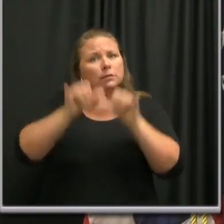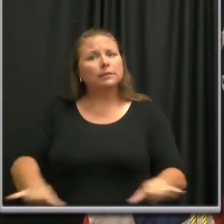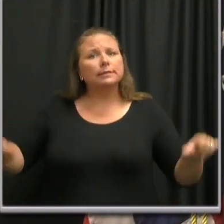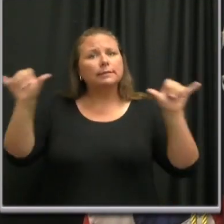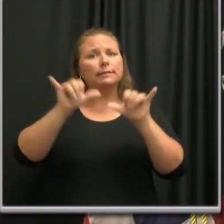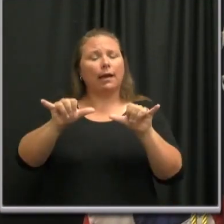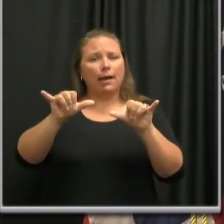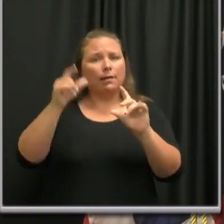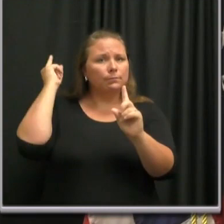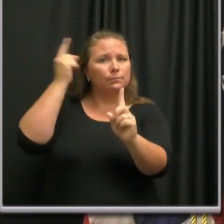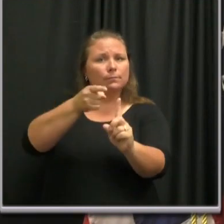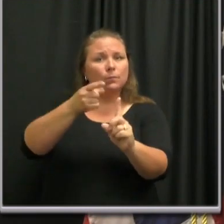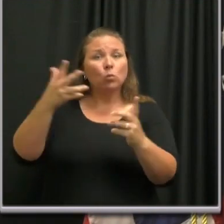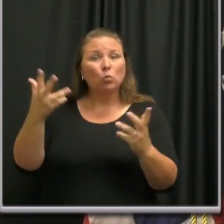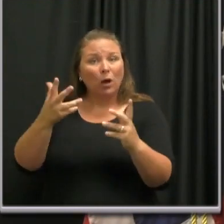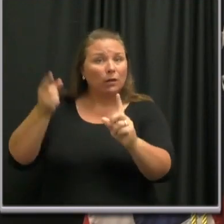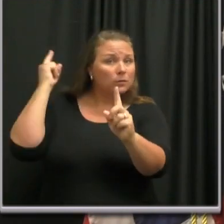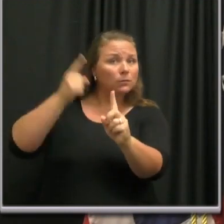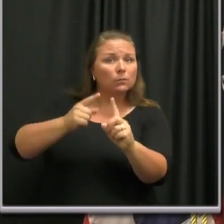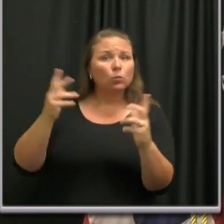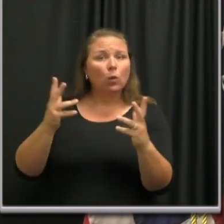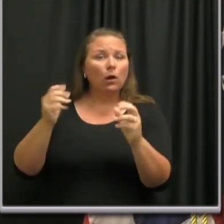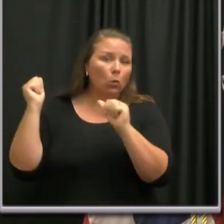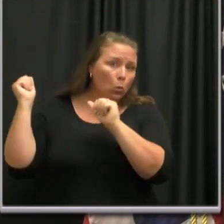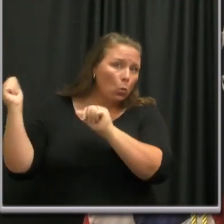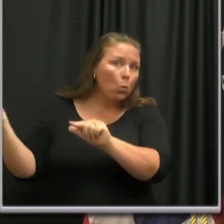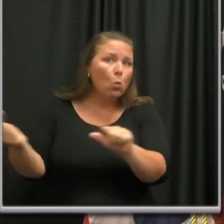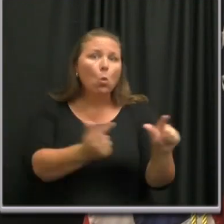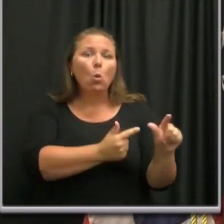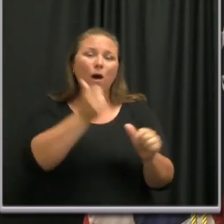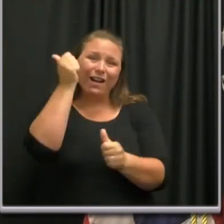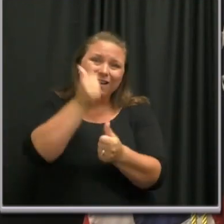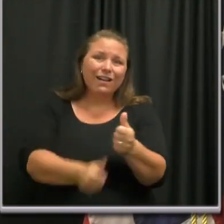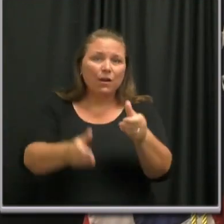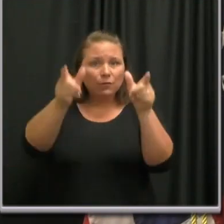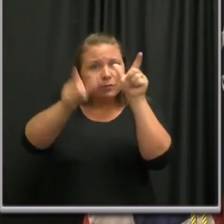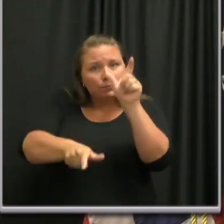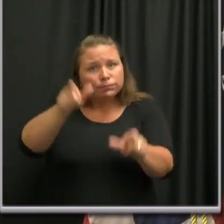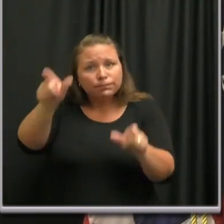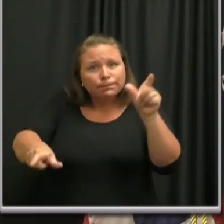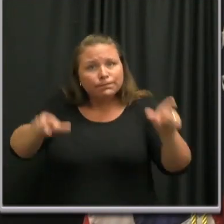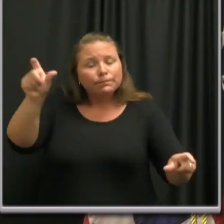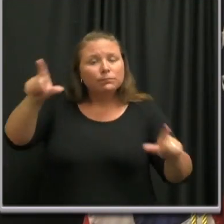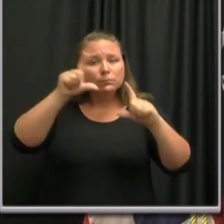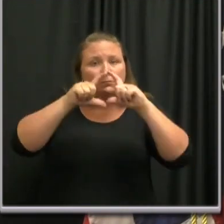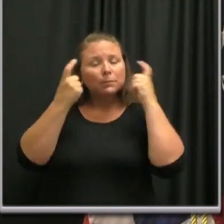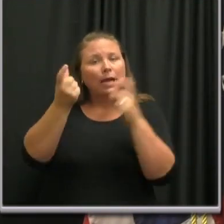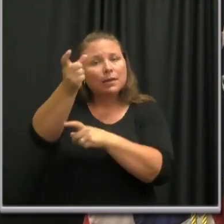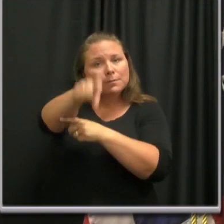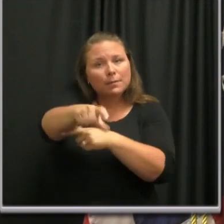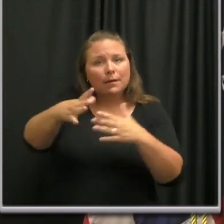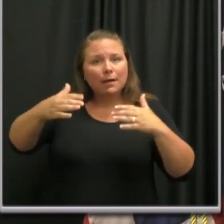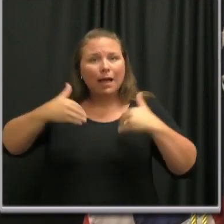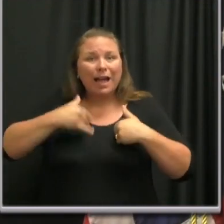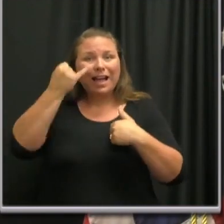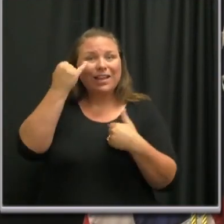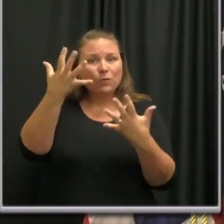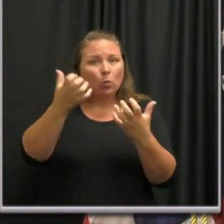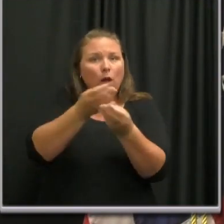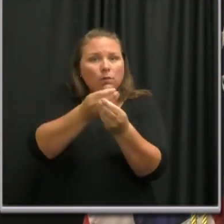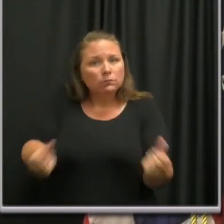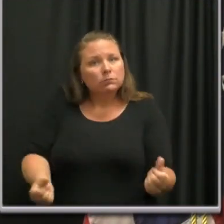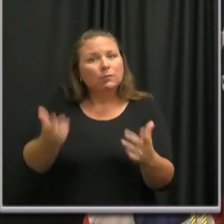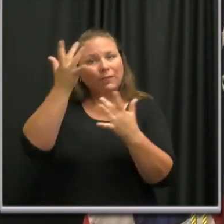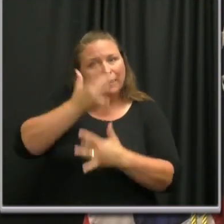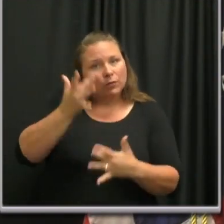And the song we're singing is, all of us, every one of us should be wearing a mask. We want to put this virus behind us.